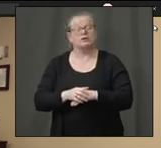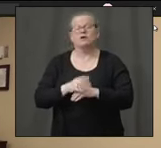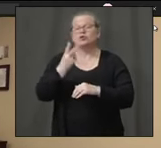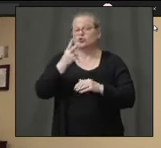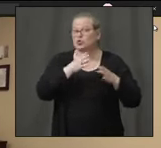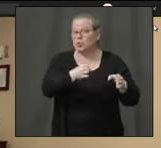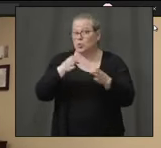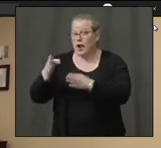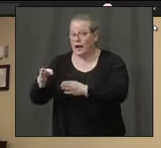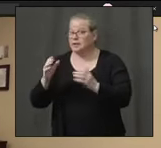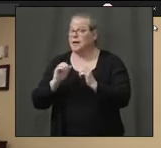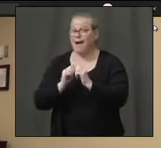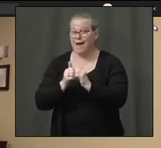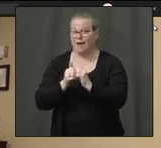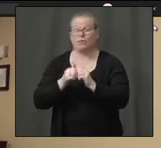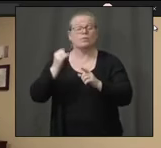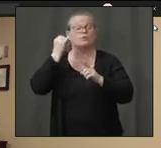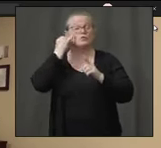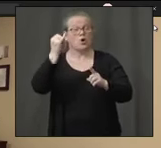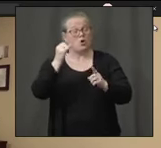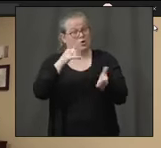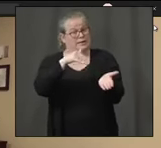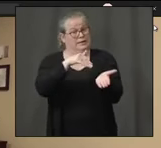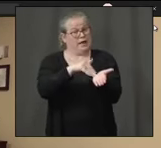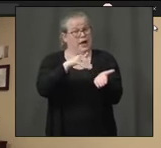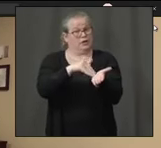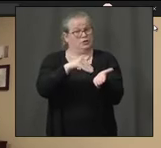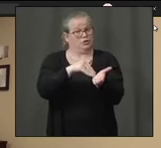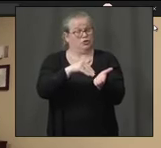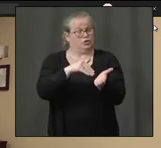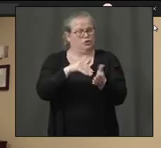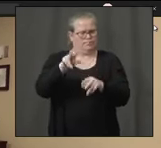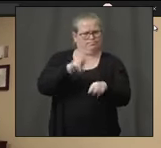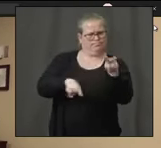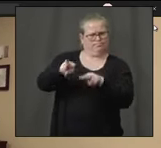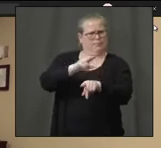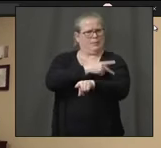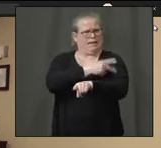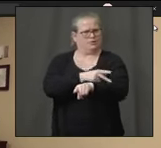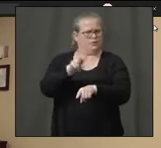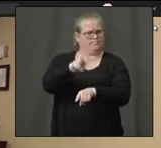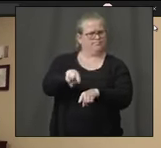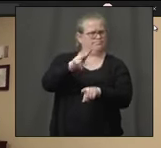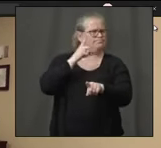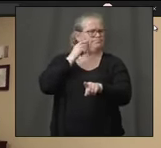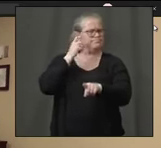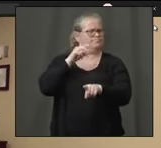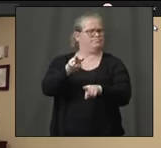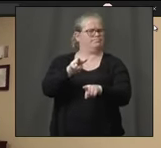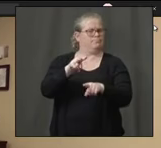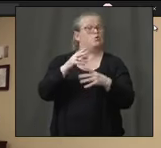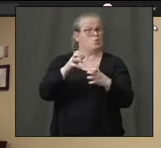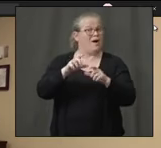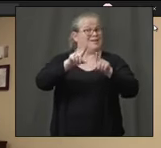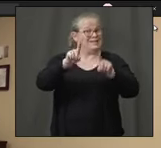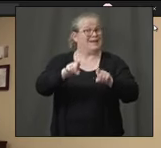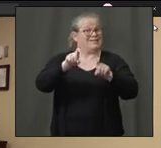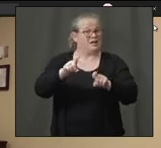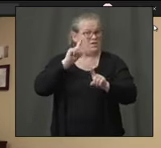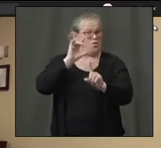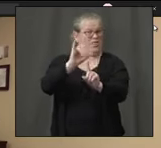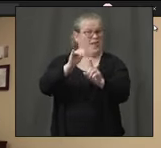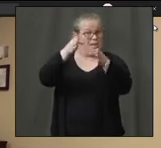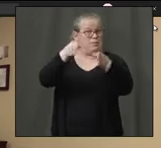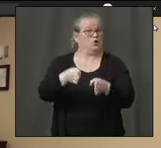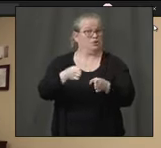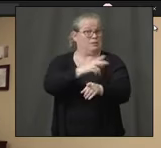if a physician wants to request a test for a patient, they sent a secure email to a I mean, an email box